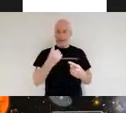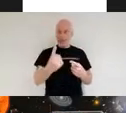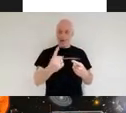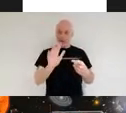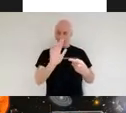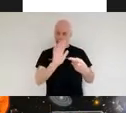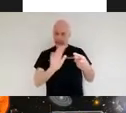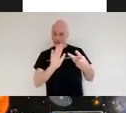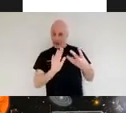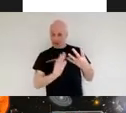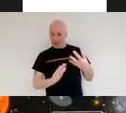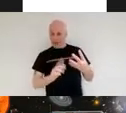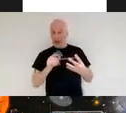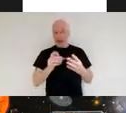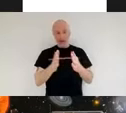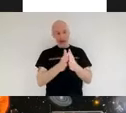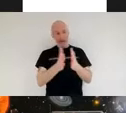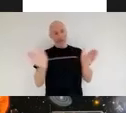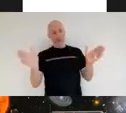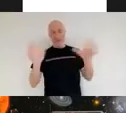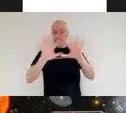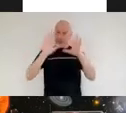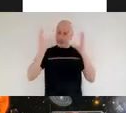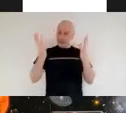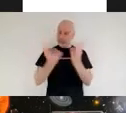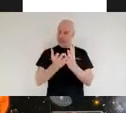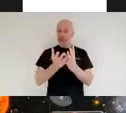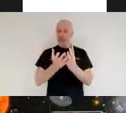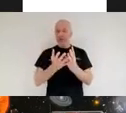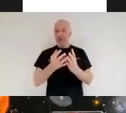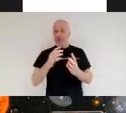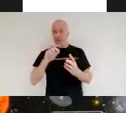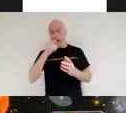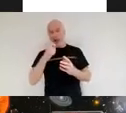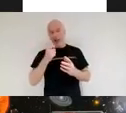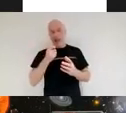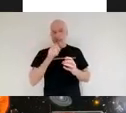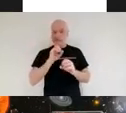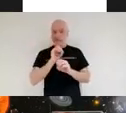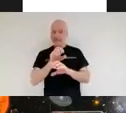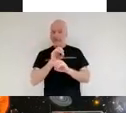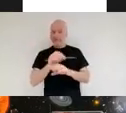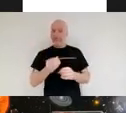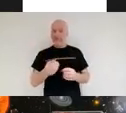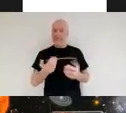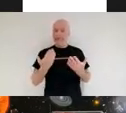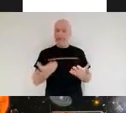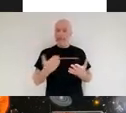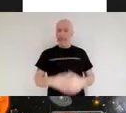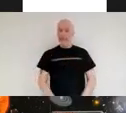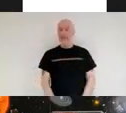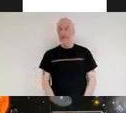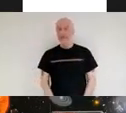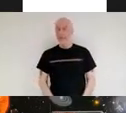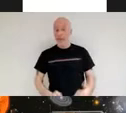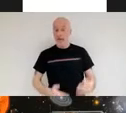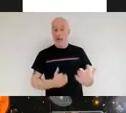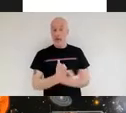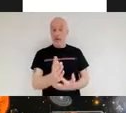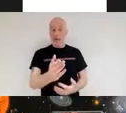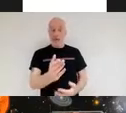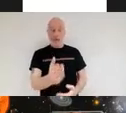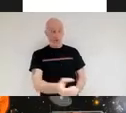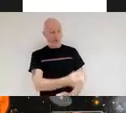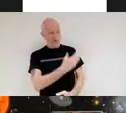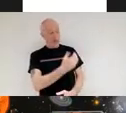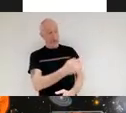good overall look and that's what i'm going to be sharing with you today in this presentation we're going to be looking at what the